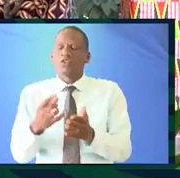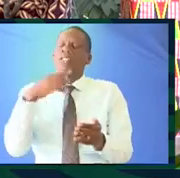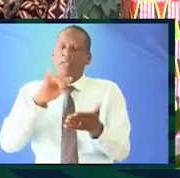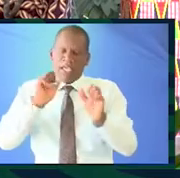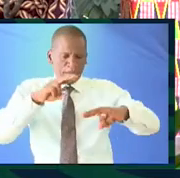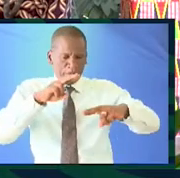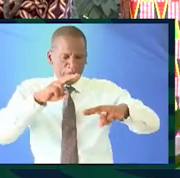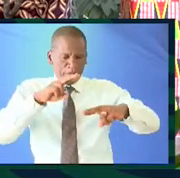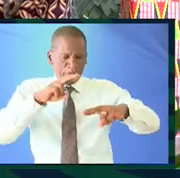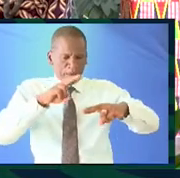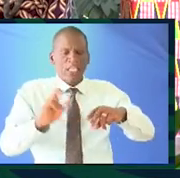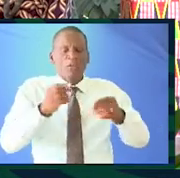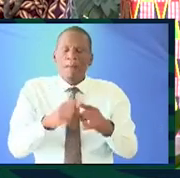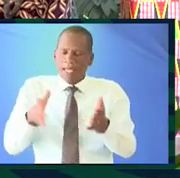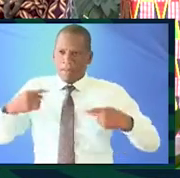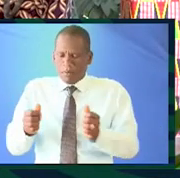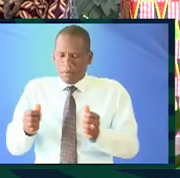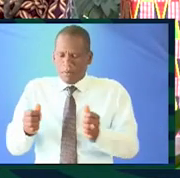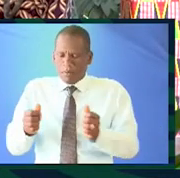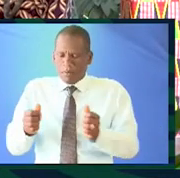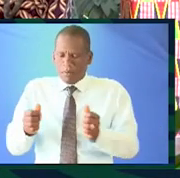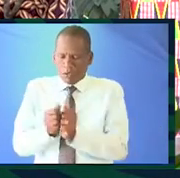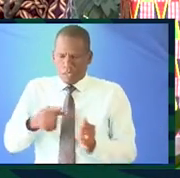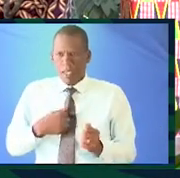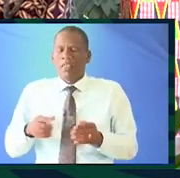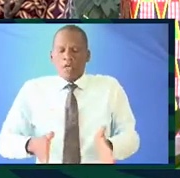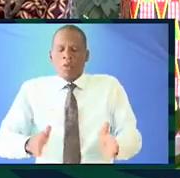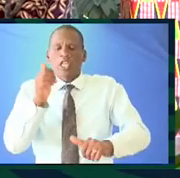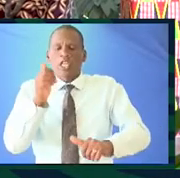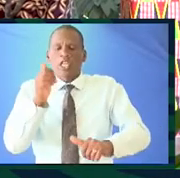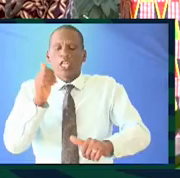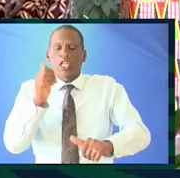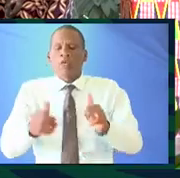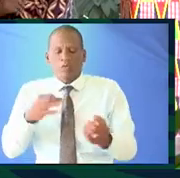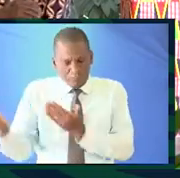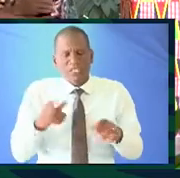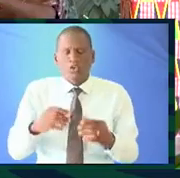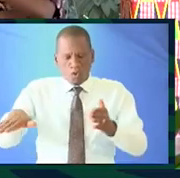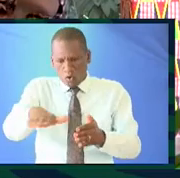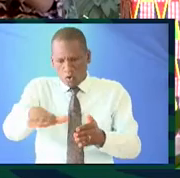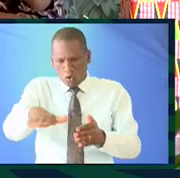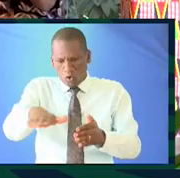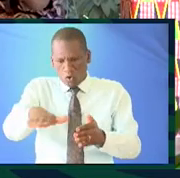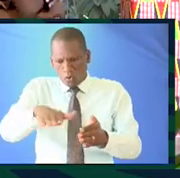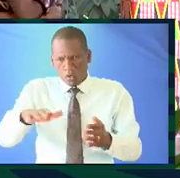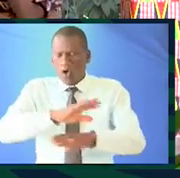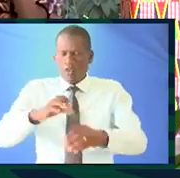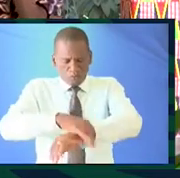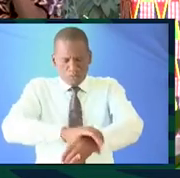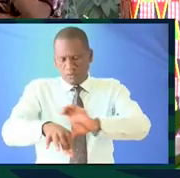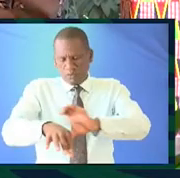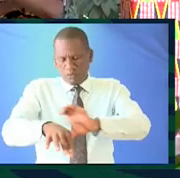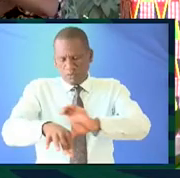saying I may be sitting in Nairobi but here are my people with me just the ways in which we bring this into your space all the jewelry I'm